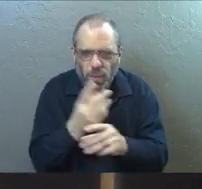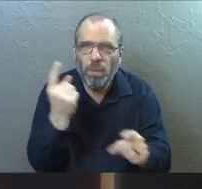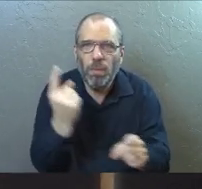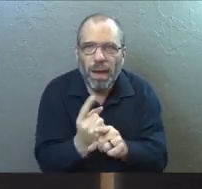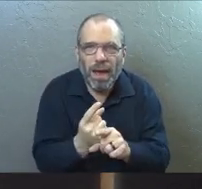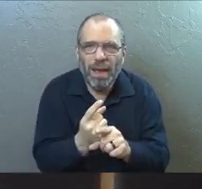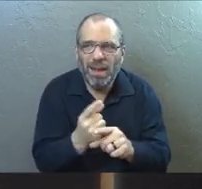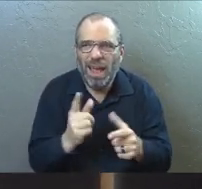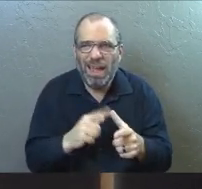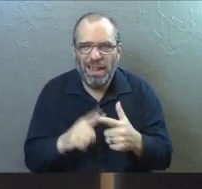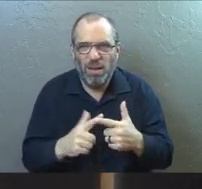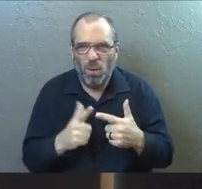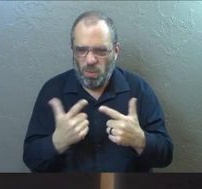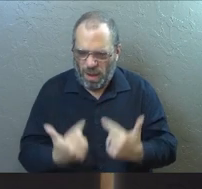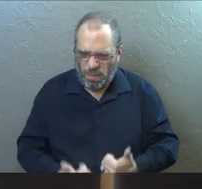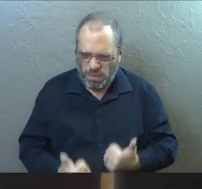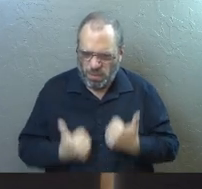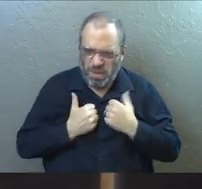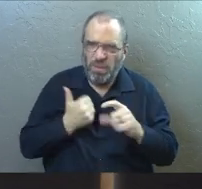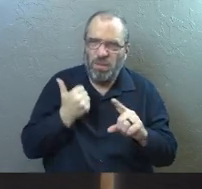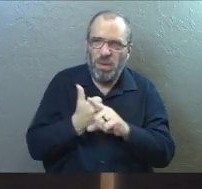And then why would you live for yourself?